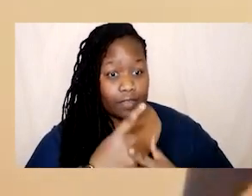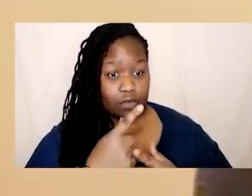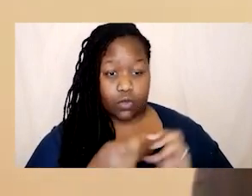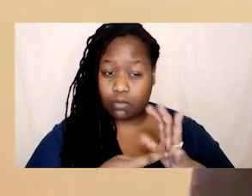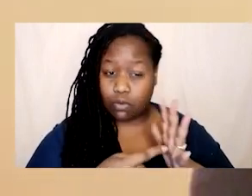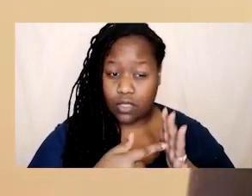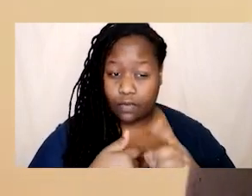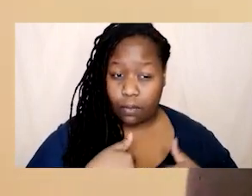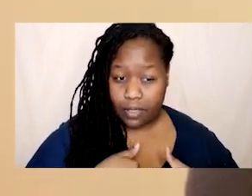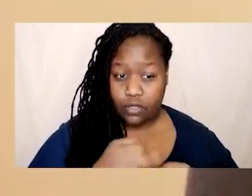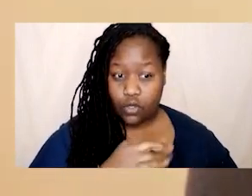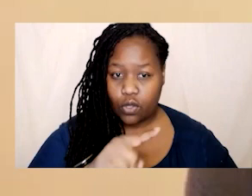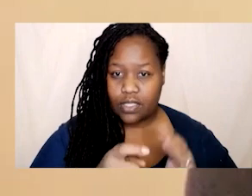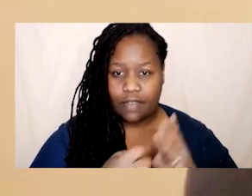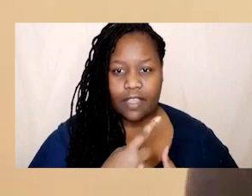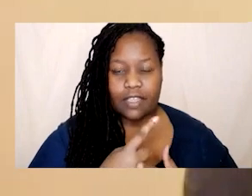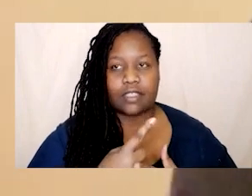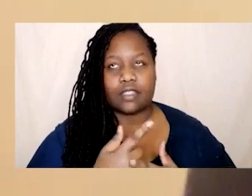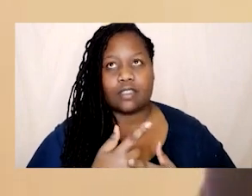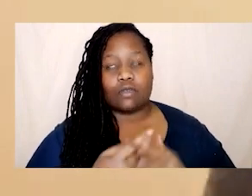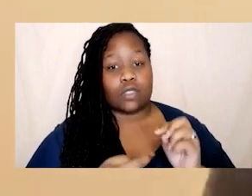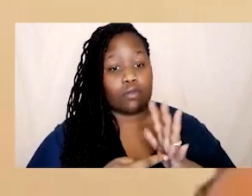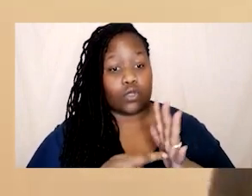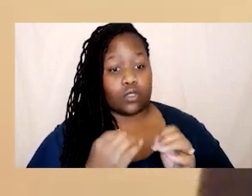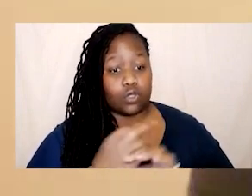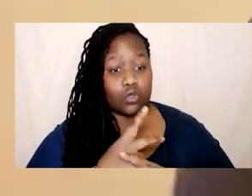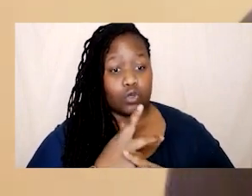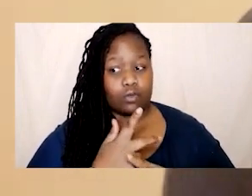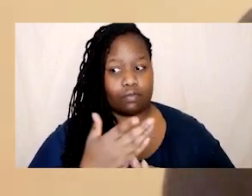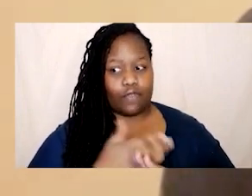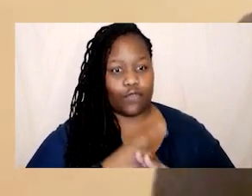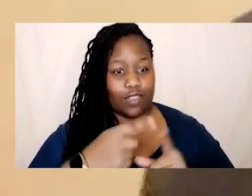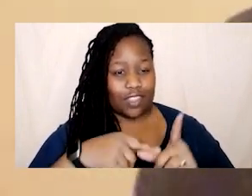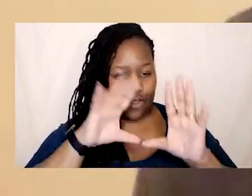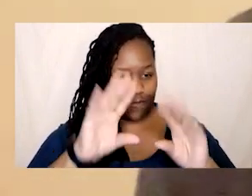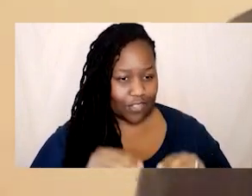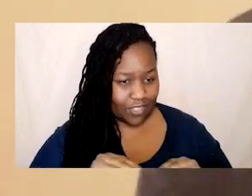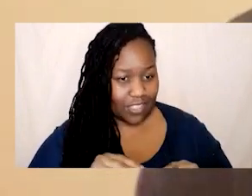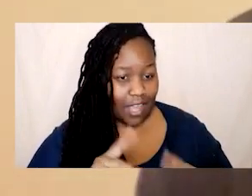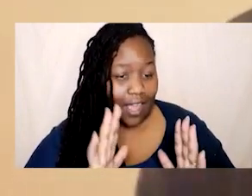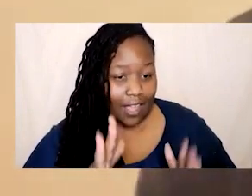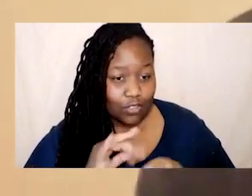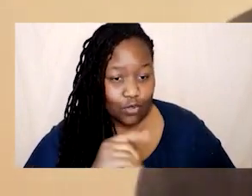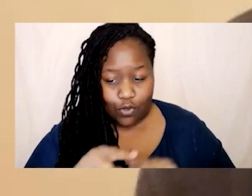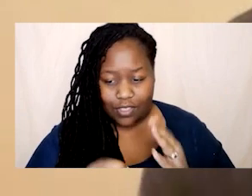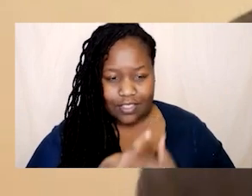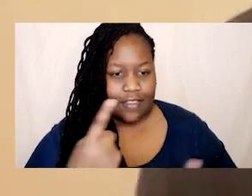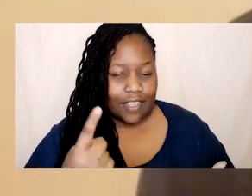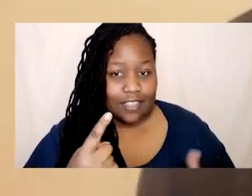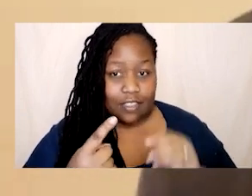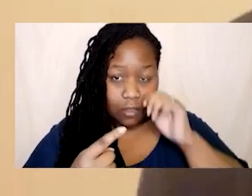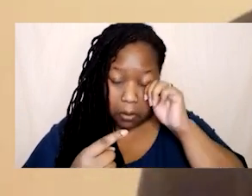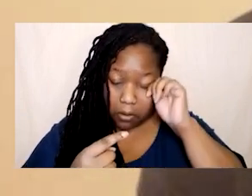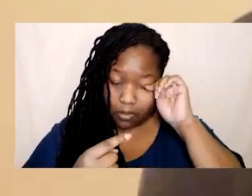for me it was really important to do for me before i left uh before i left a year but before the year came um i